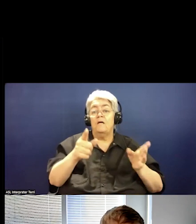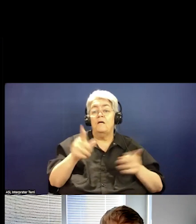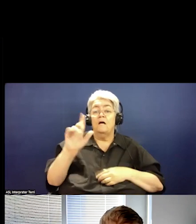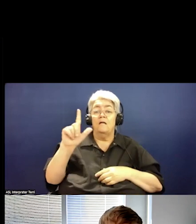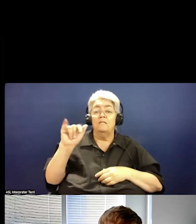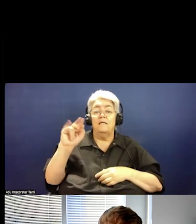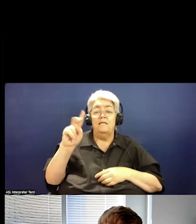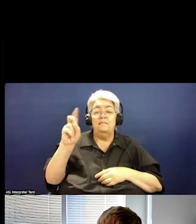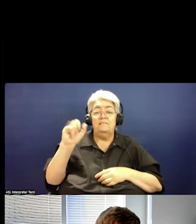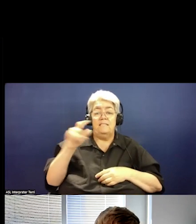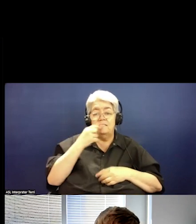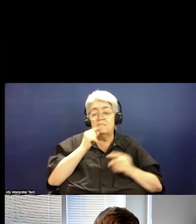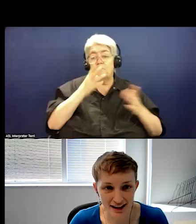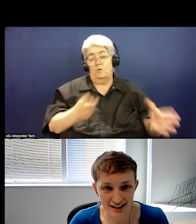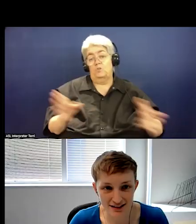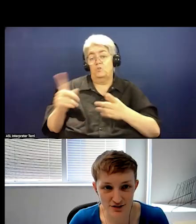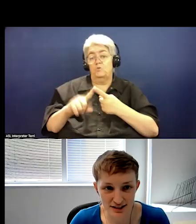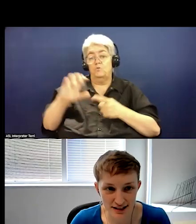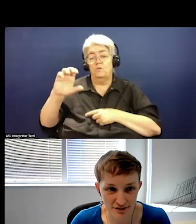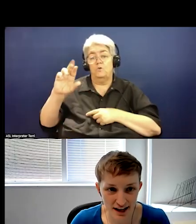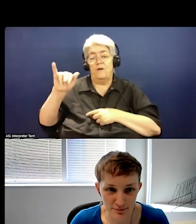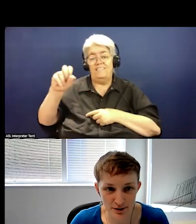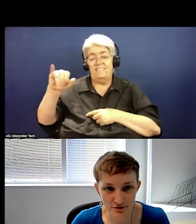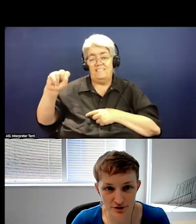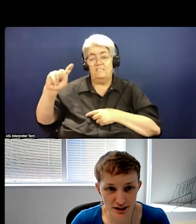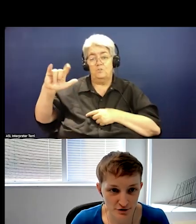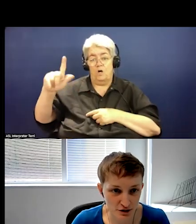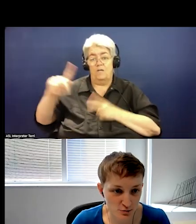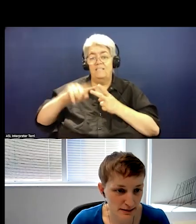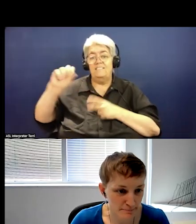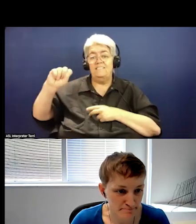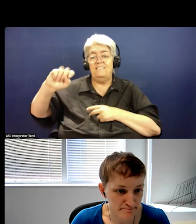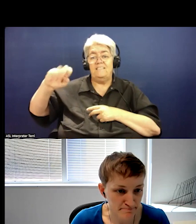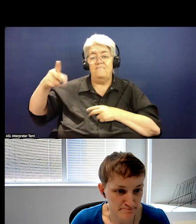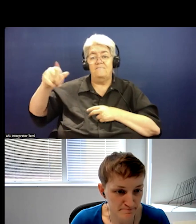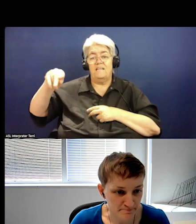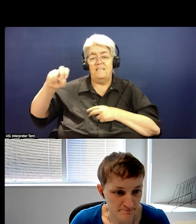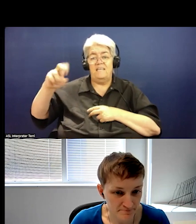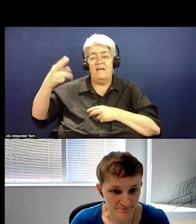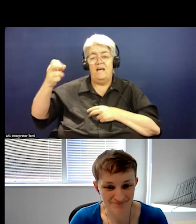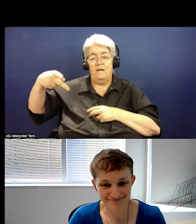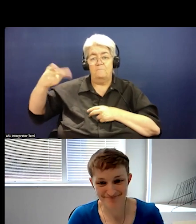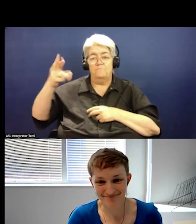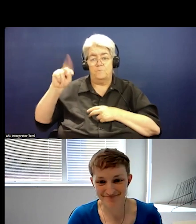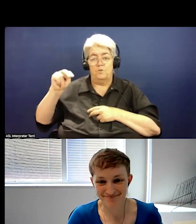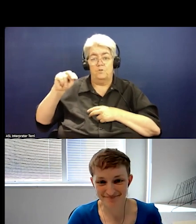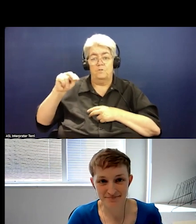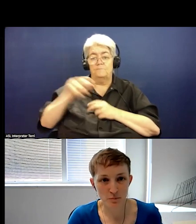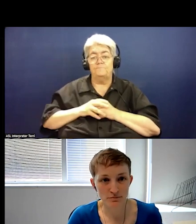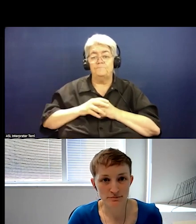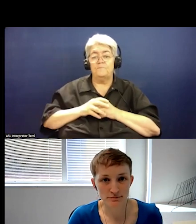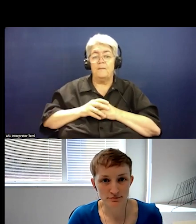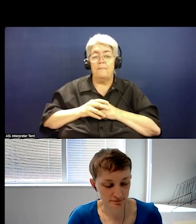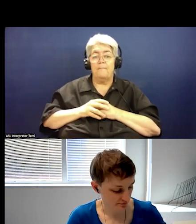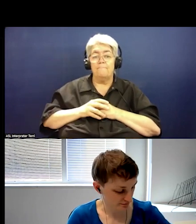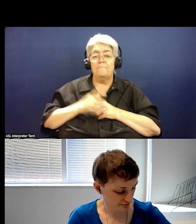to, um, our crisis talk and turn to Stephanie Hepburn for the interview this week. Thanks, Lindsay. Um, I'll be